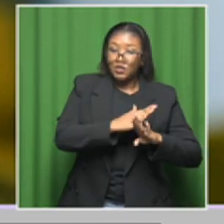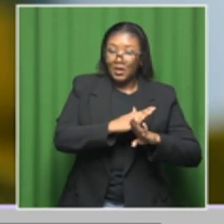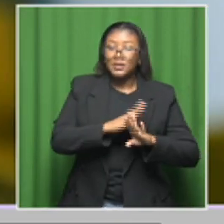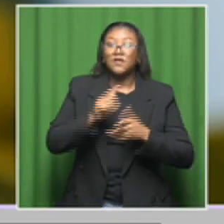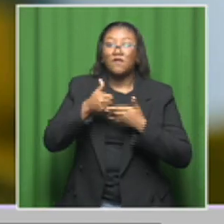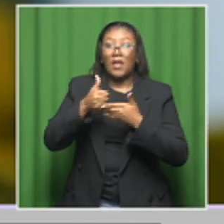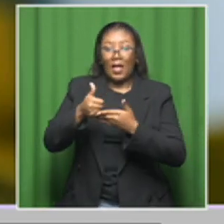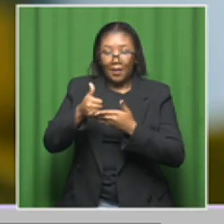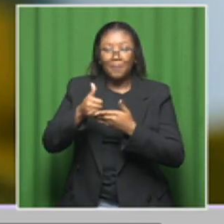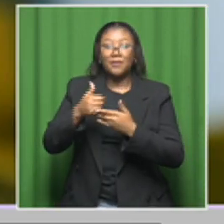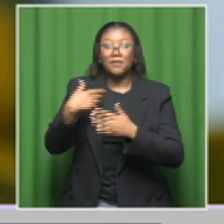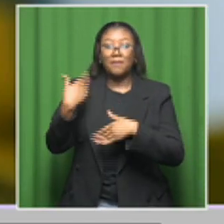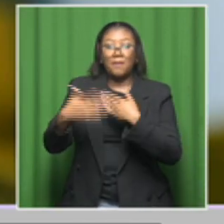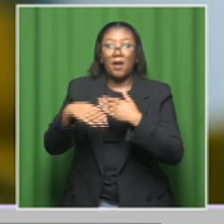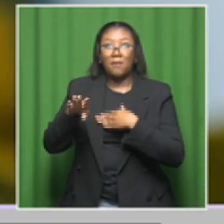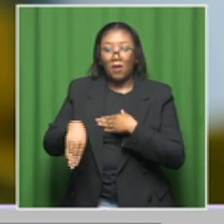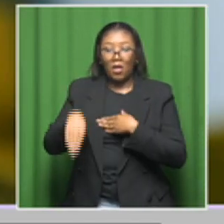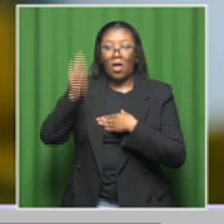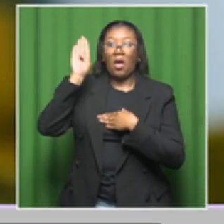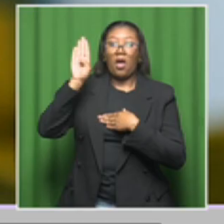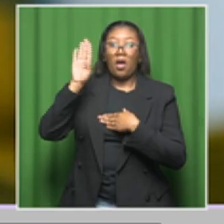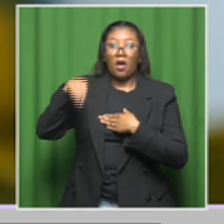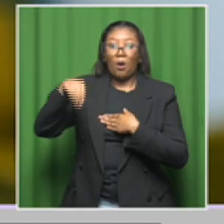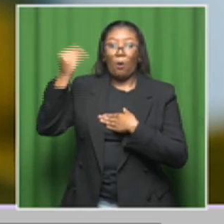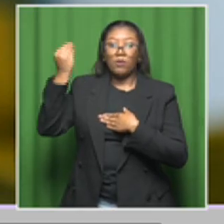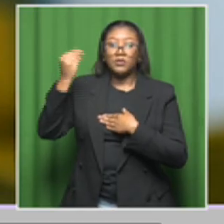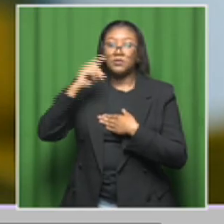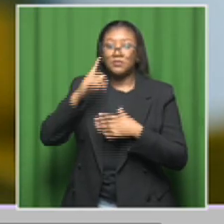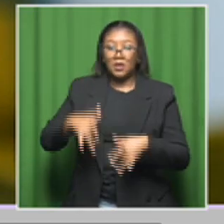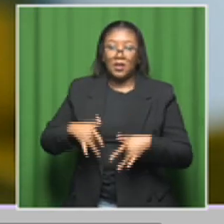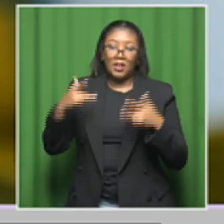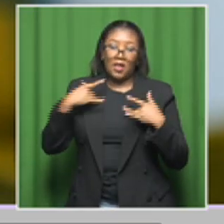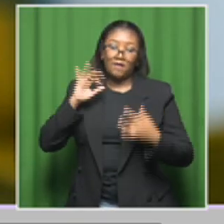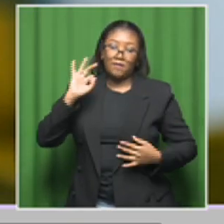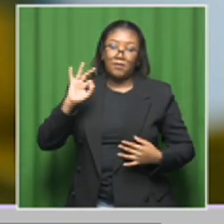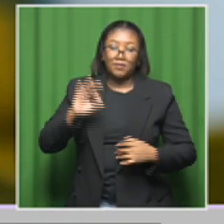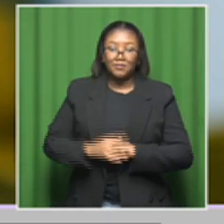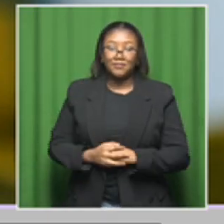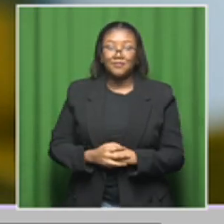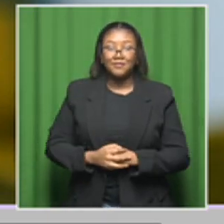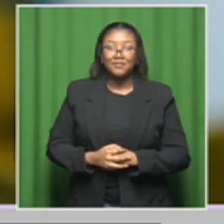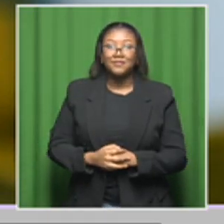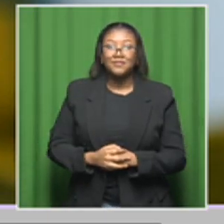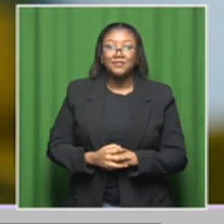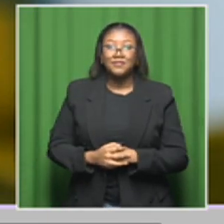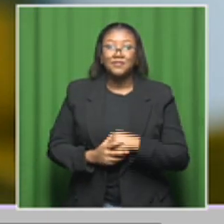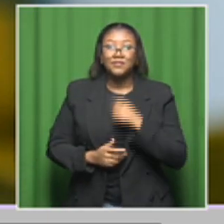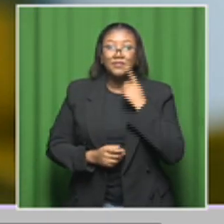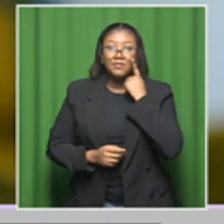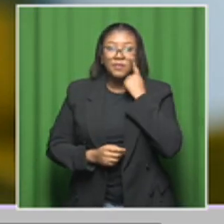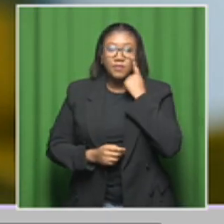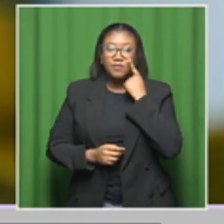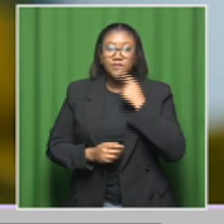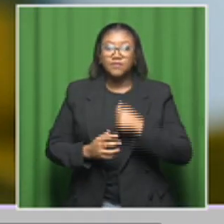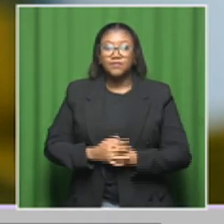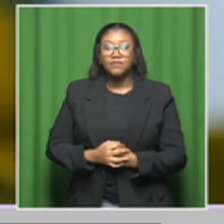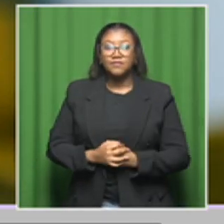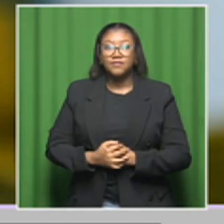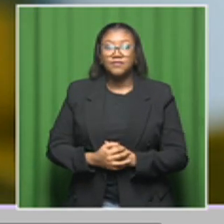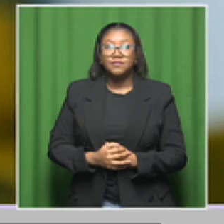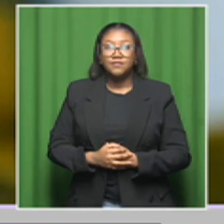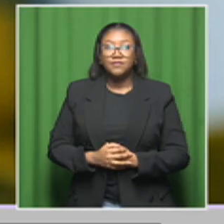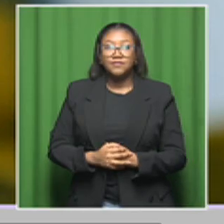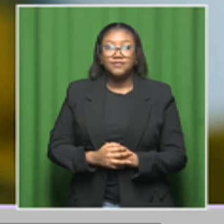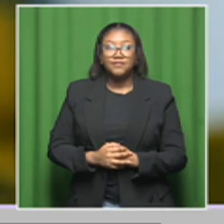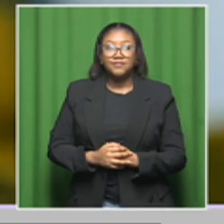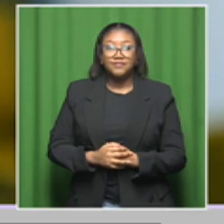young, we know that they will have a good immune response and they will be protected in the future. Dr. Bamford, just how